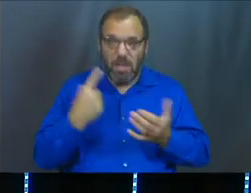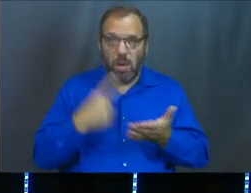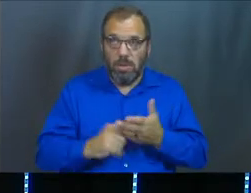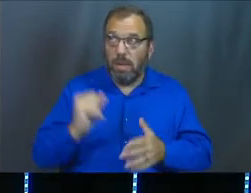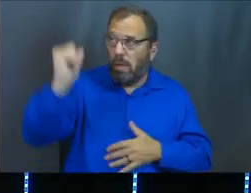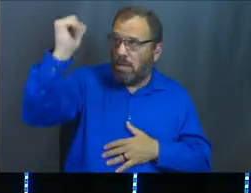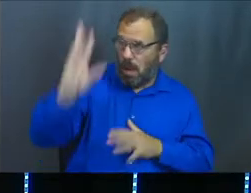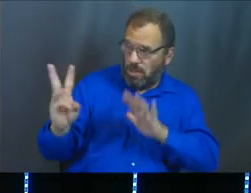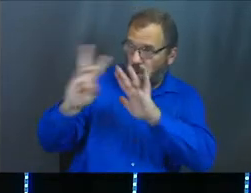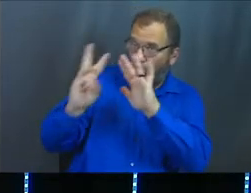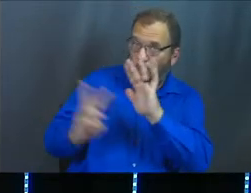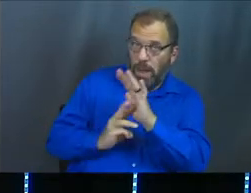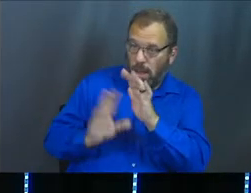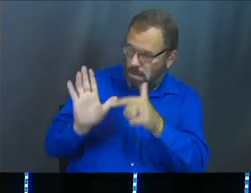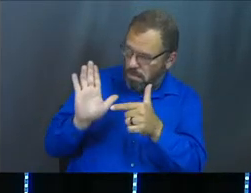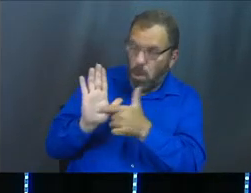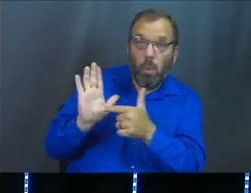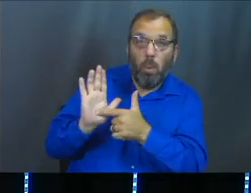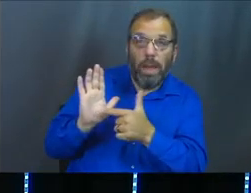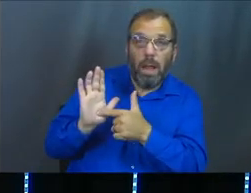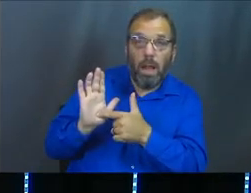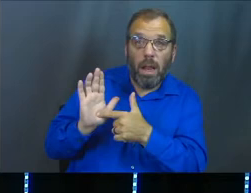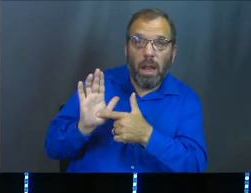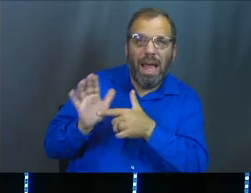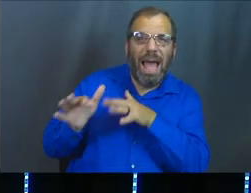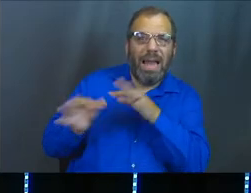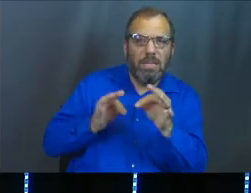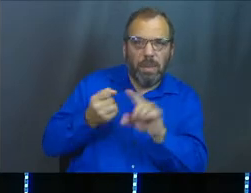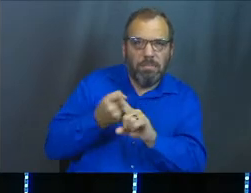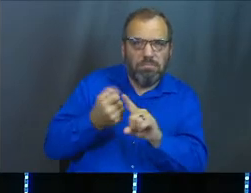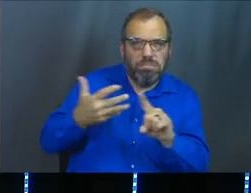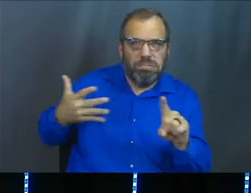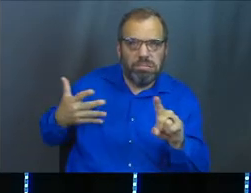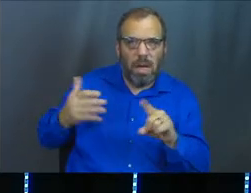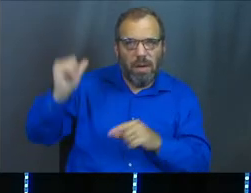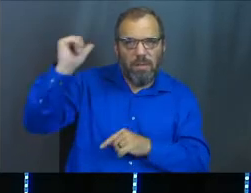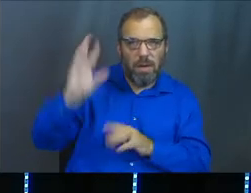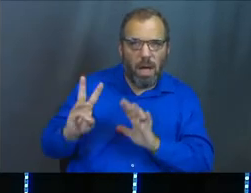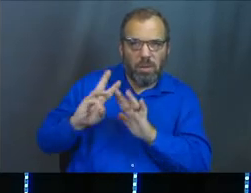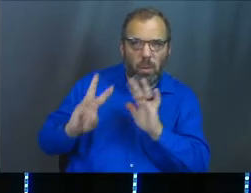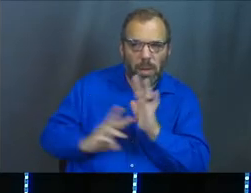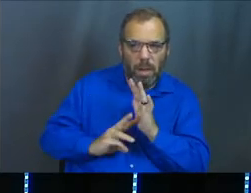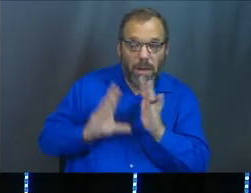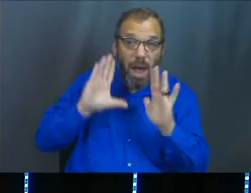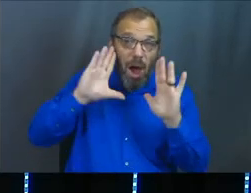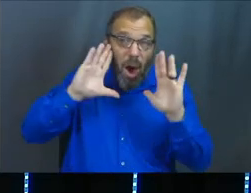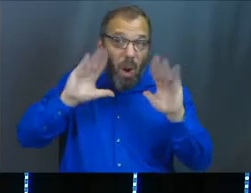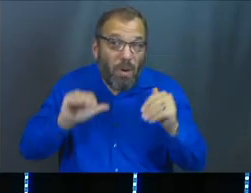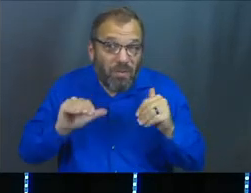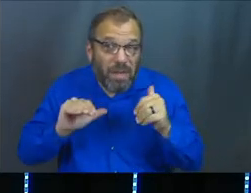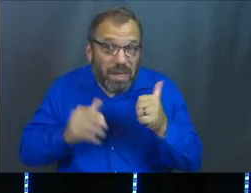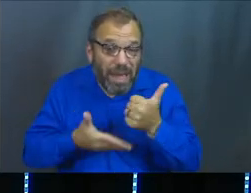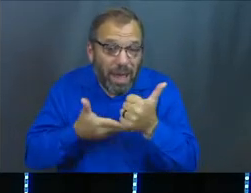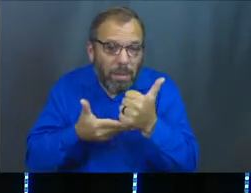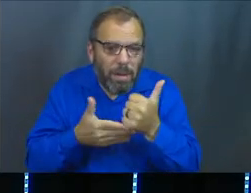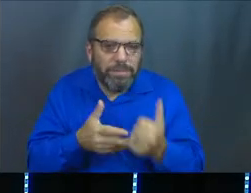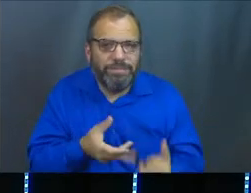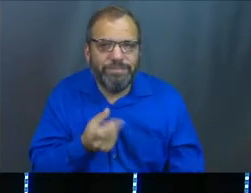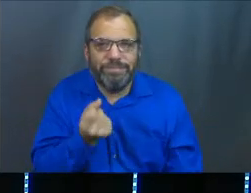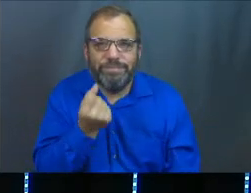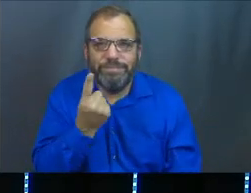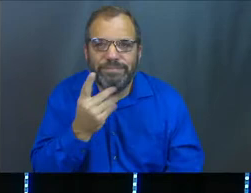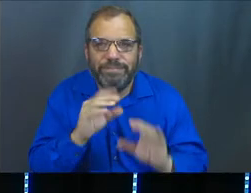God's will and to try to go a little bit deeper on that idea. And hopefully this makes sense to you.